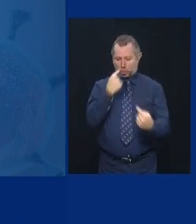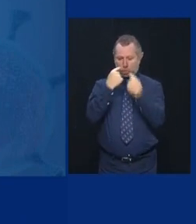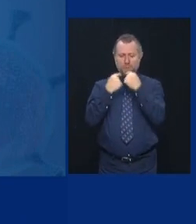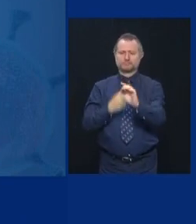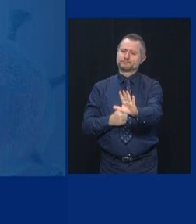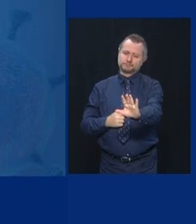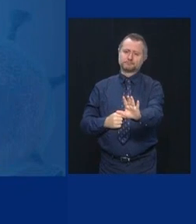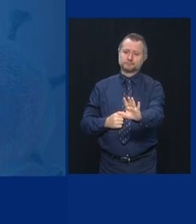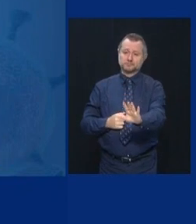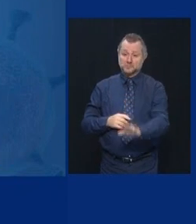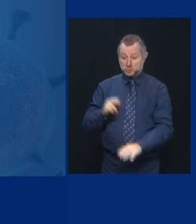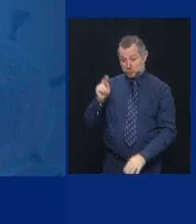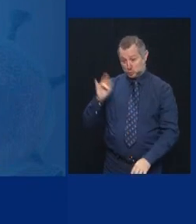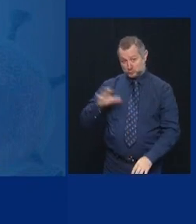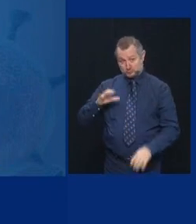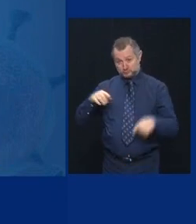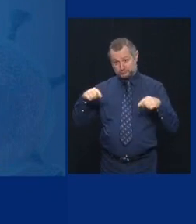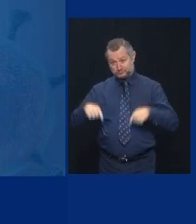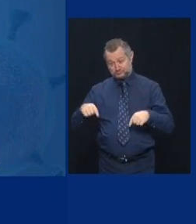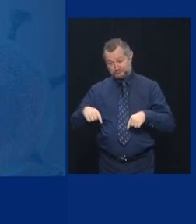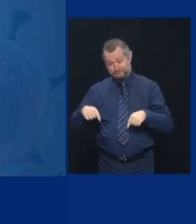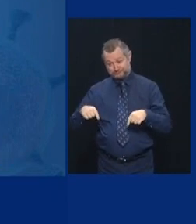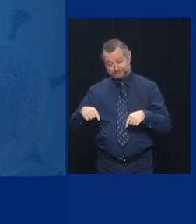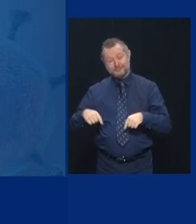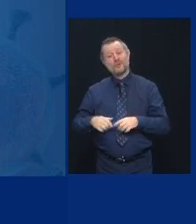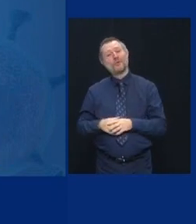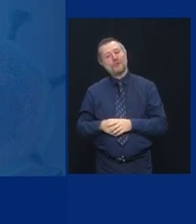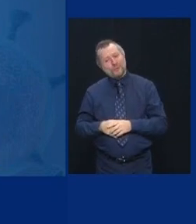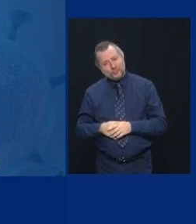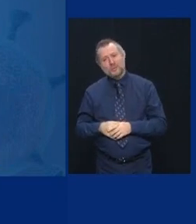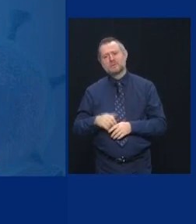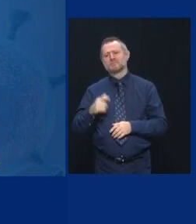York City has clusters.